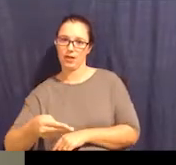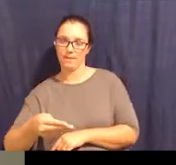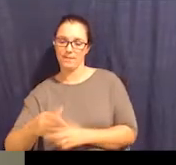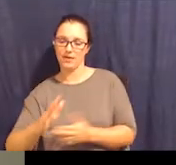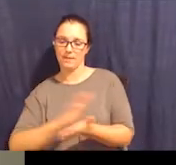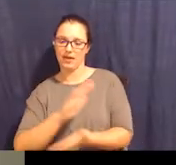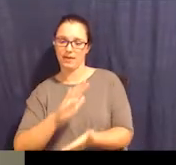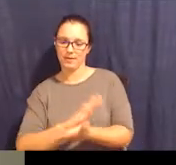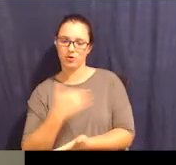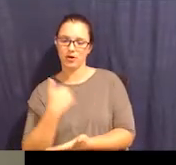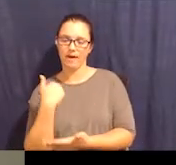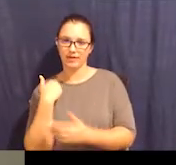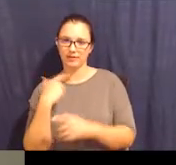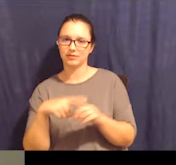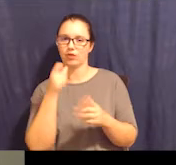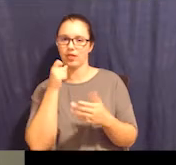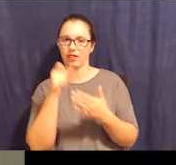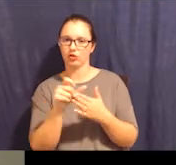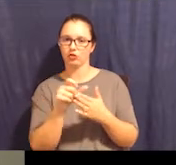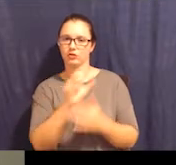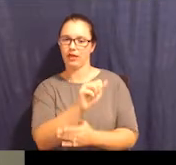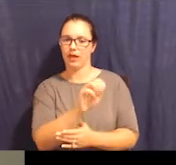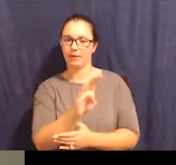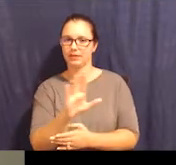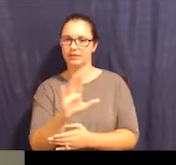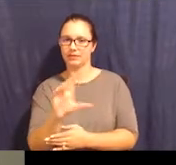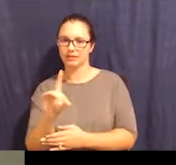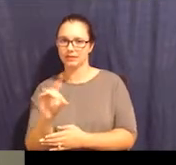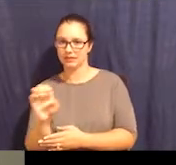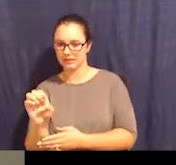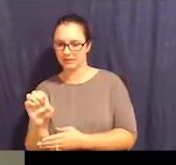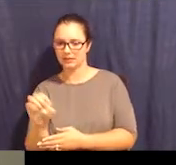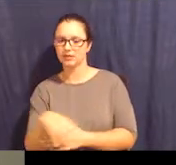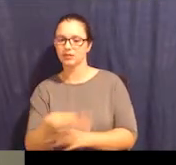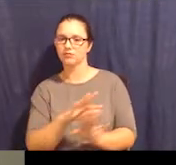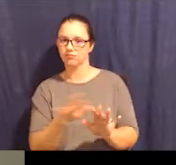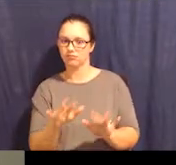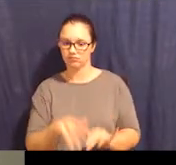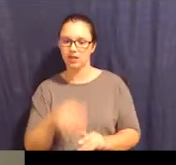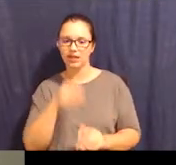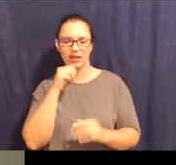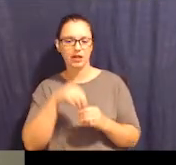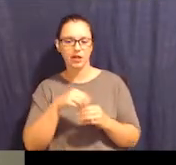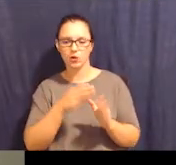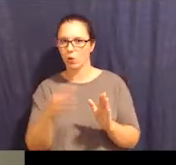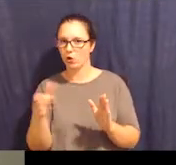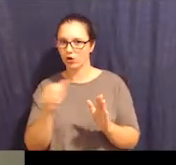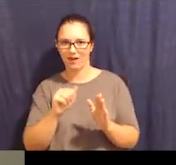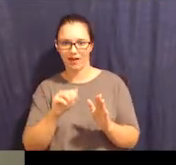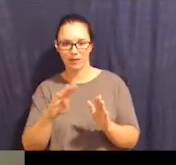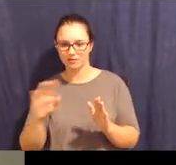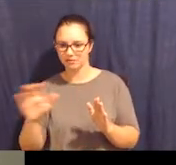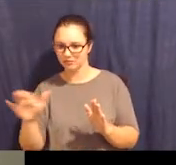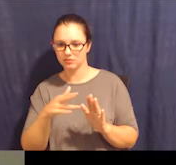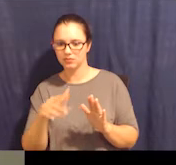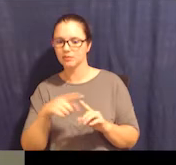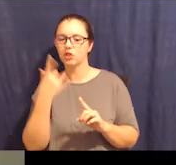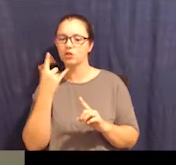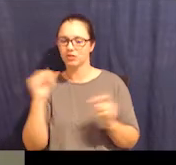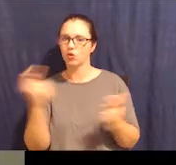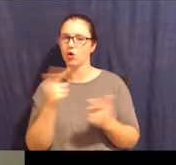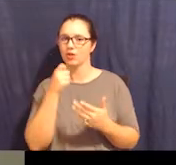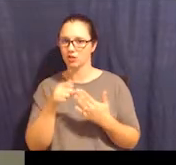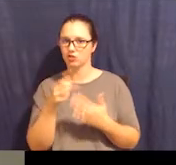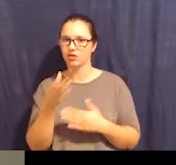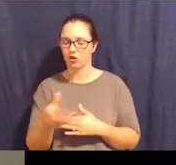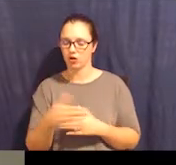E, and they're not in order of the alphabet, but it looks like it's all the letters in the alphabet. And then the first person with the short hair is pointing